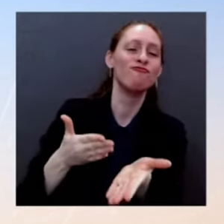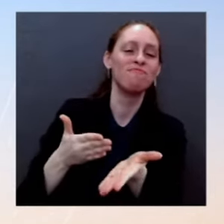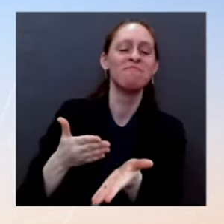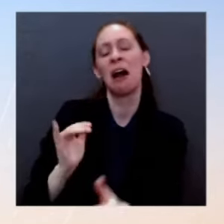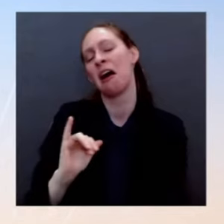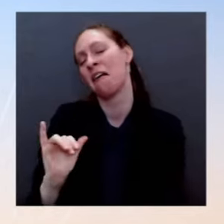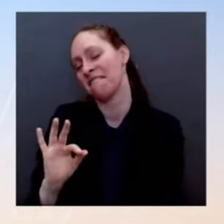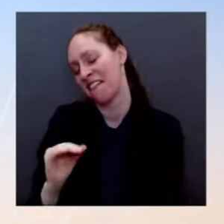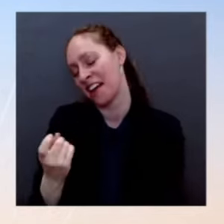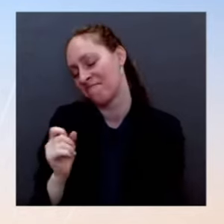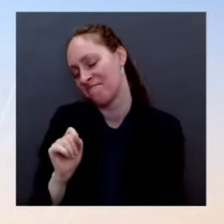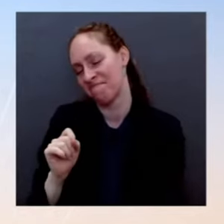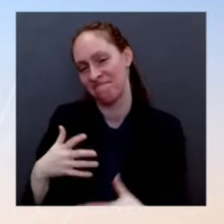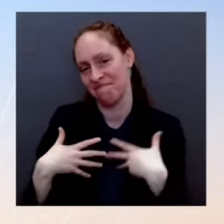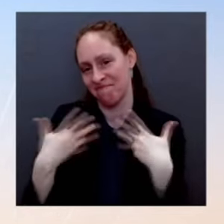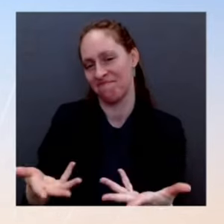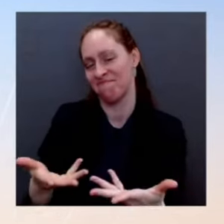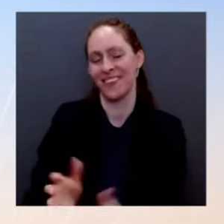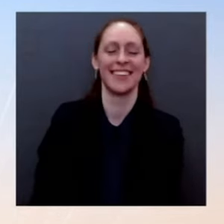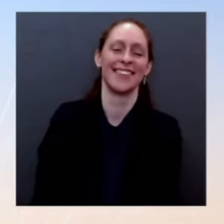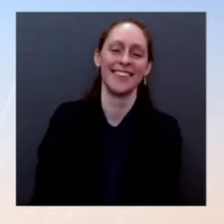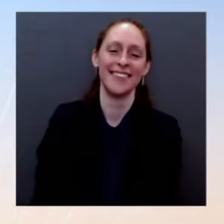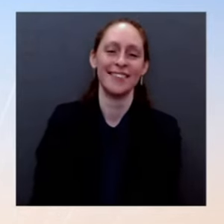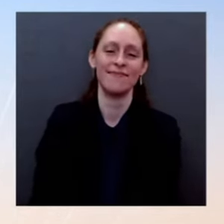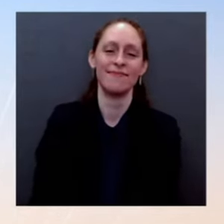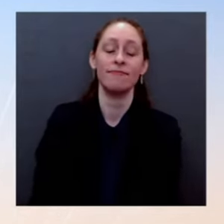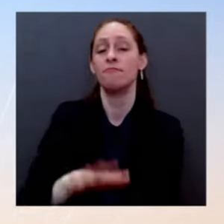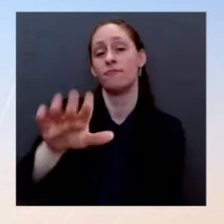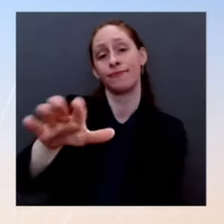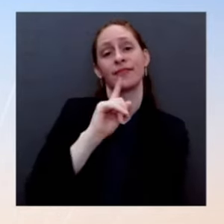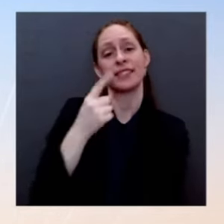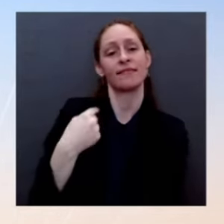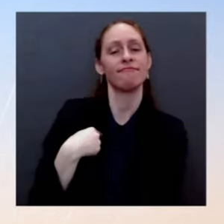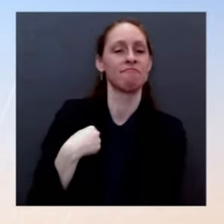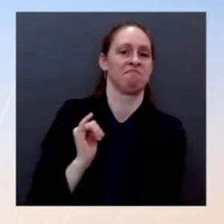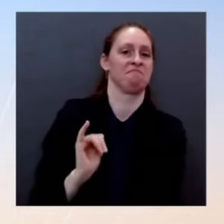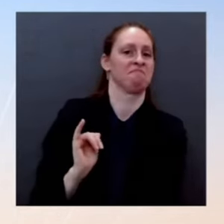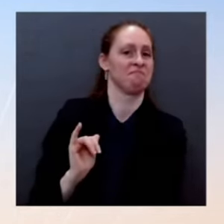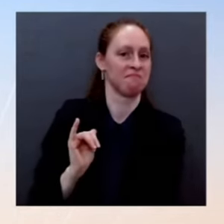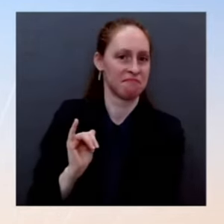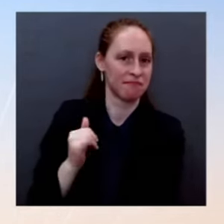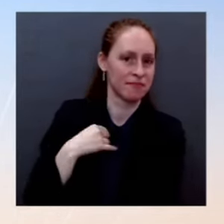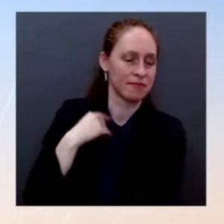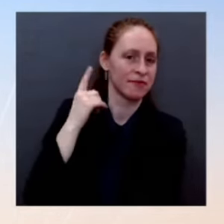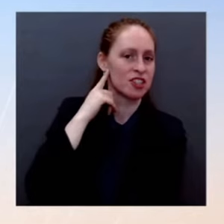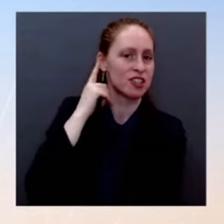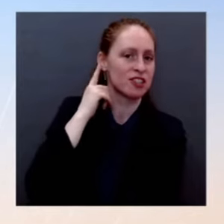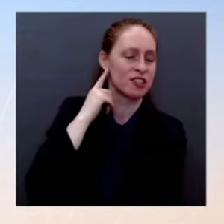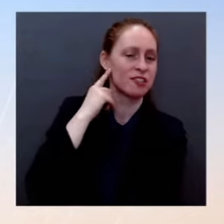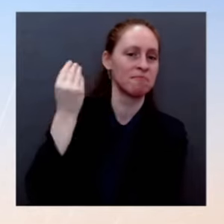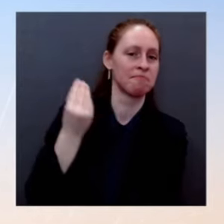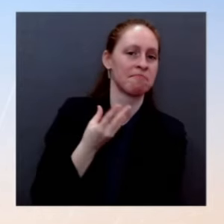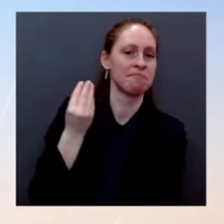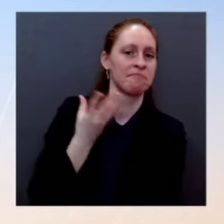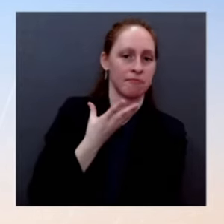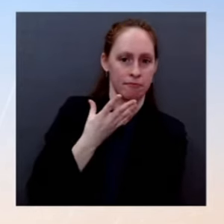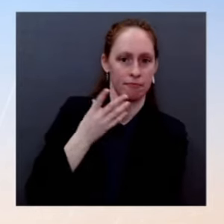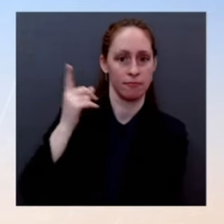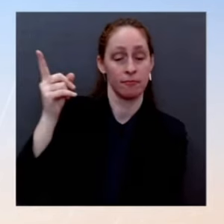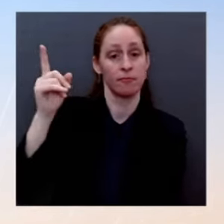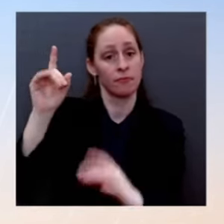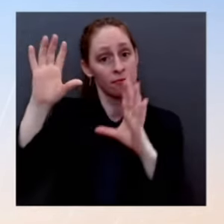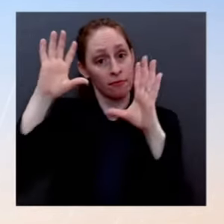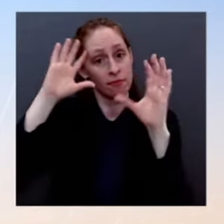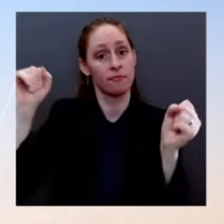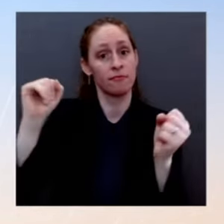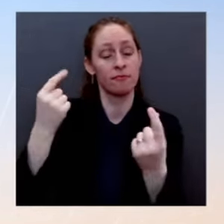isolating with COVID. I did that. And the appointments everywhere were completely jammed. So why is it that you guys were so unprepared